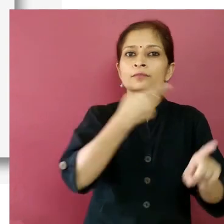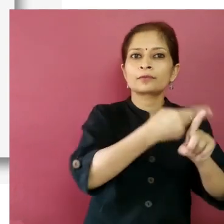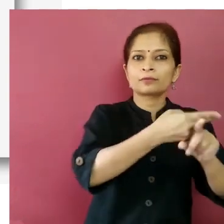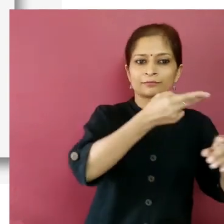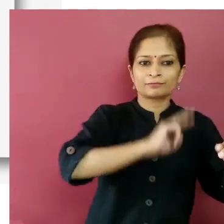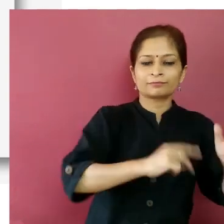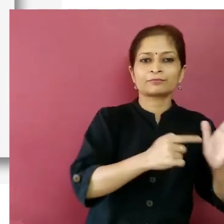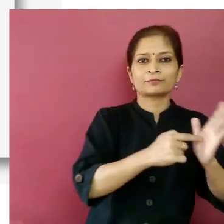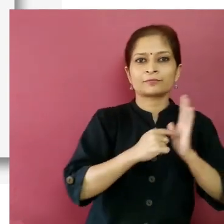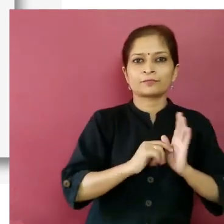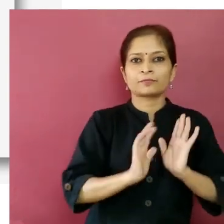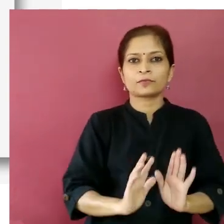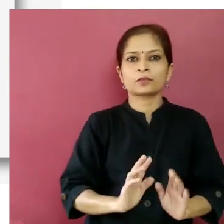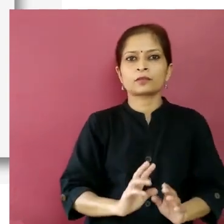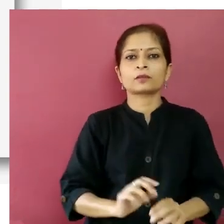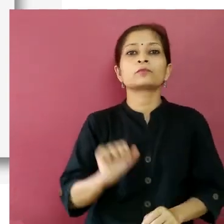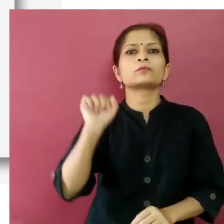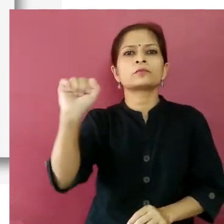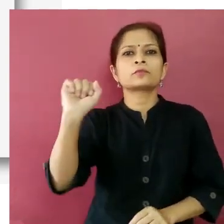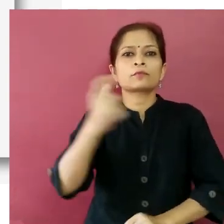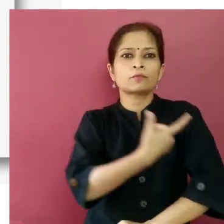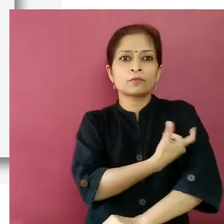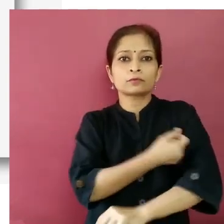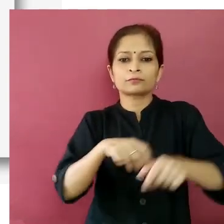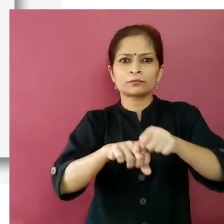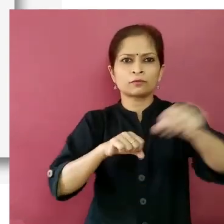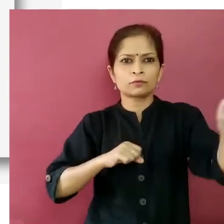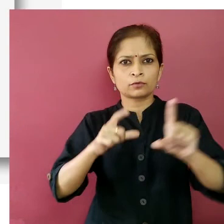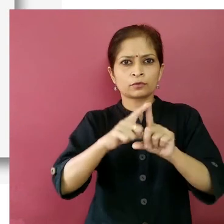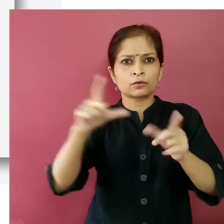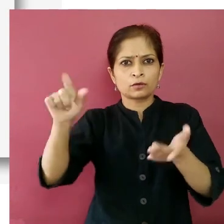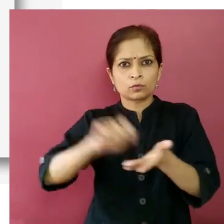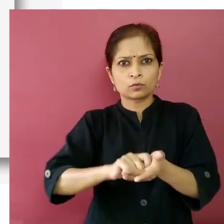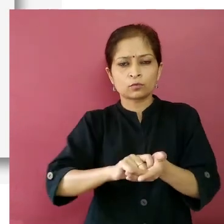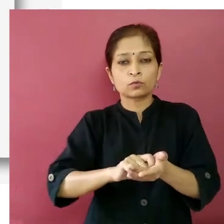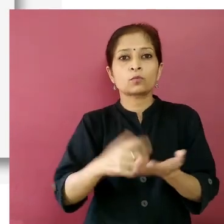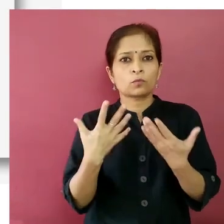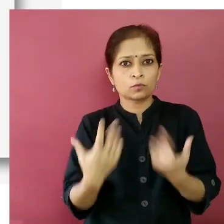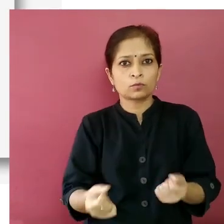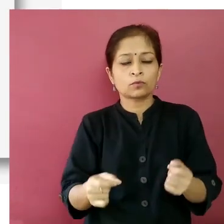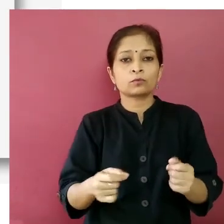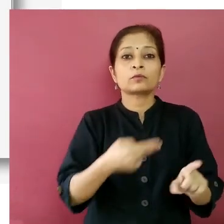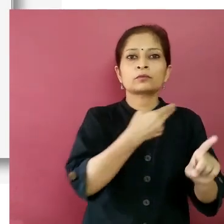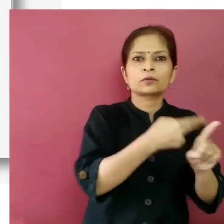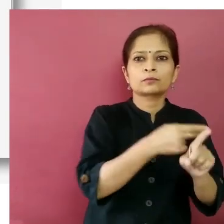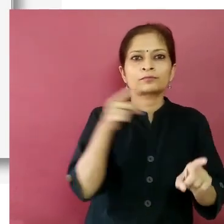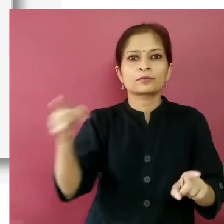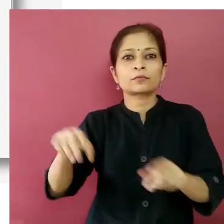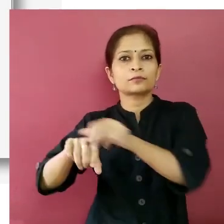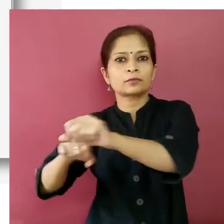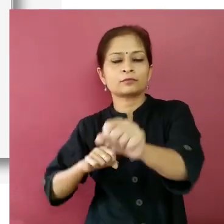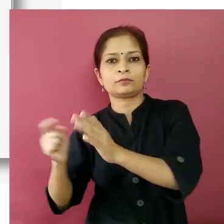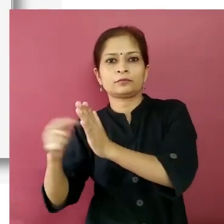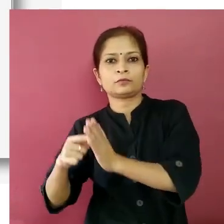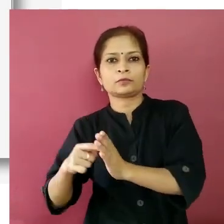click on the certificate button next to your details if you have received only one dose you will be able to download a provisional